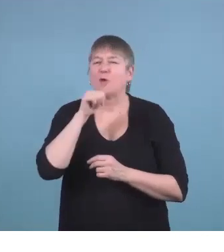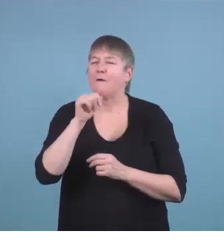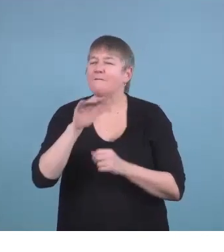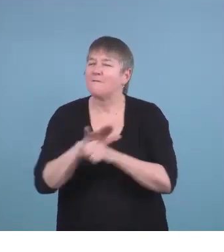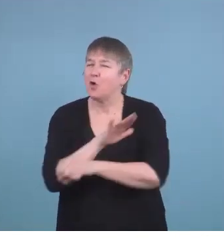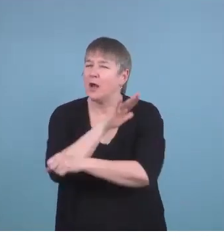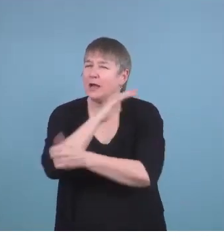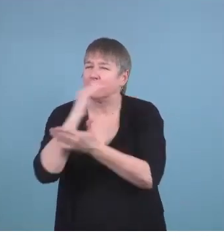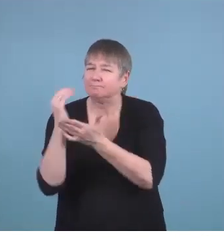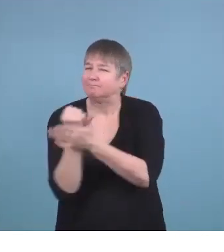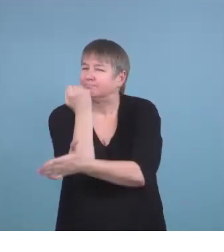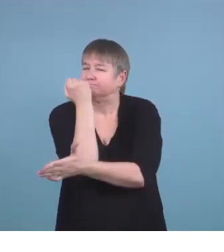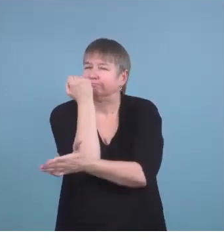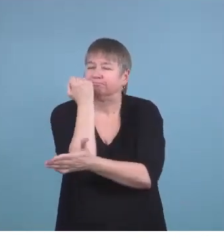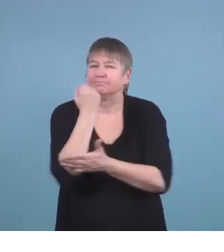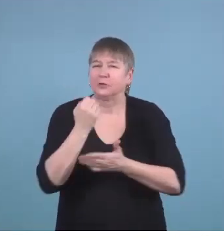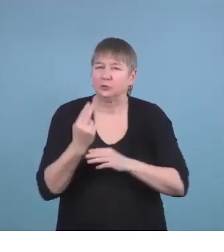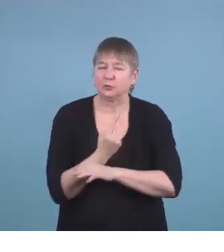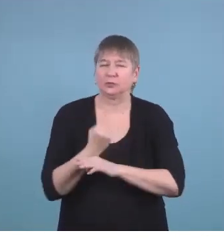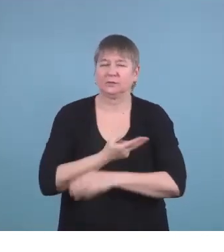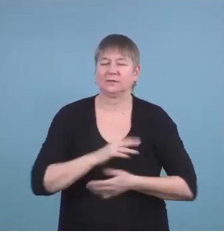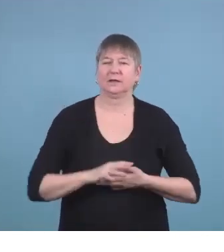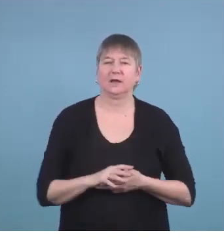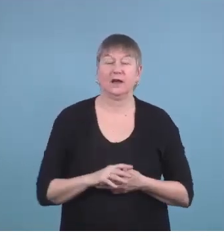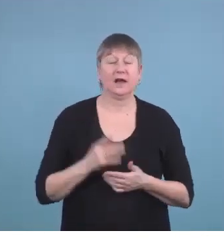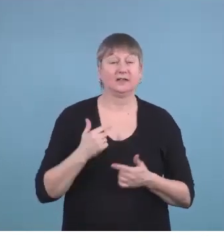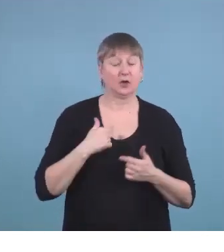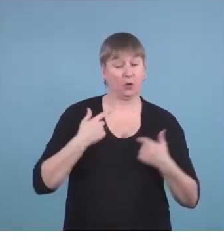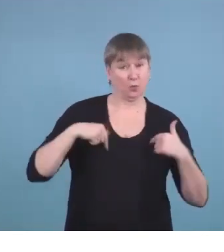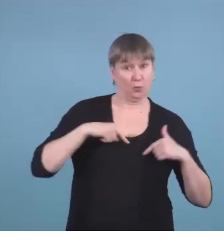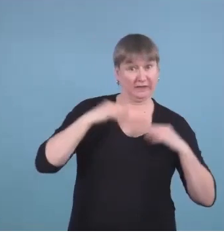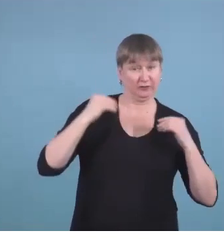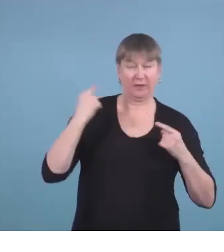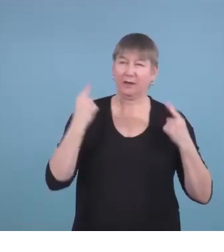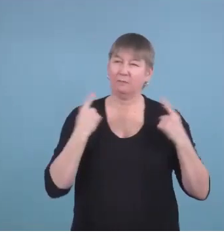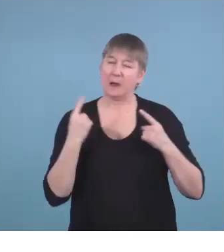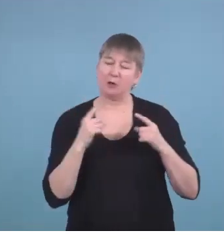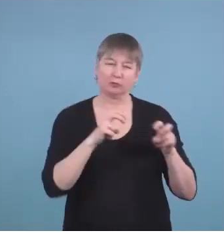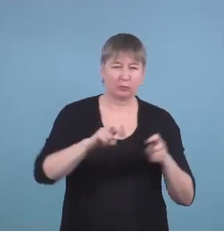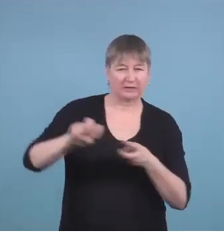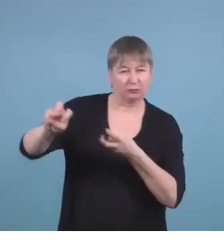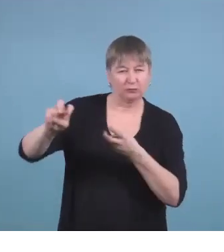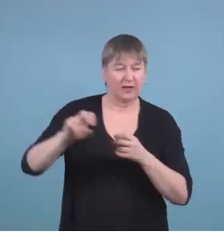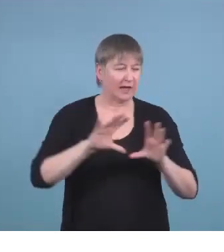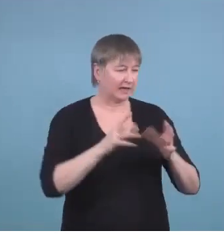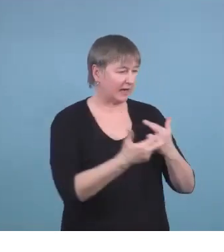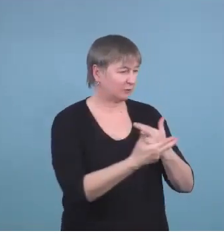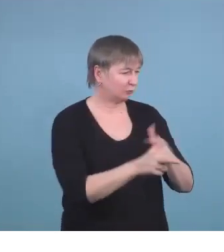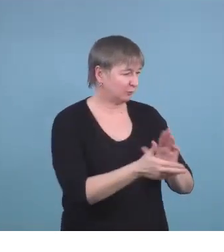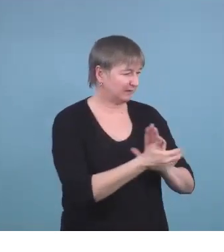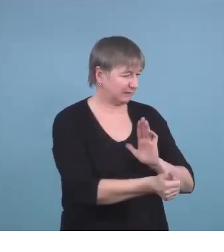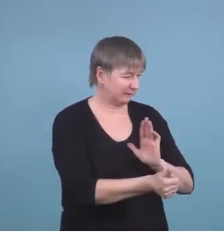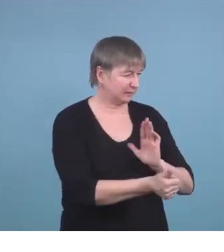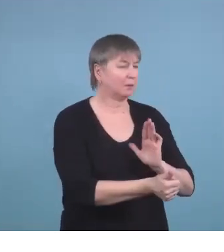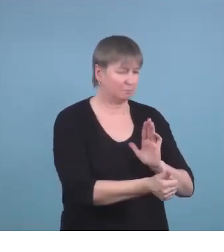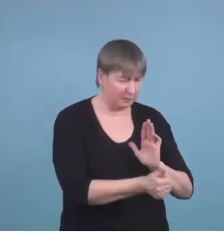thinking about transitioning, and we're thinking about classroom skills, it's also those other